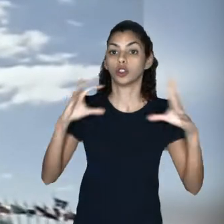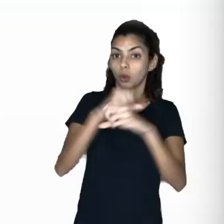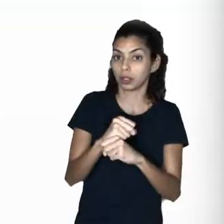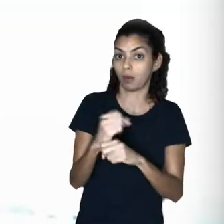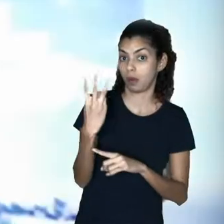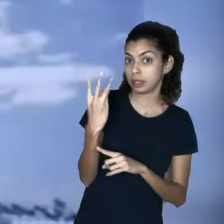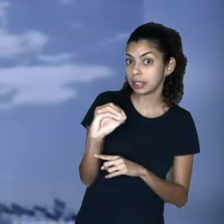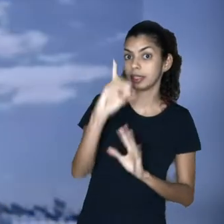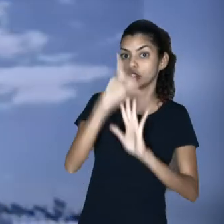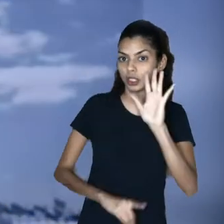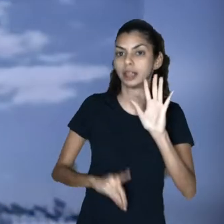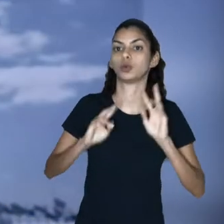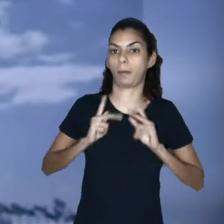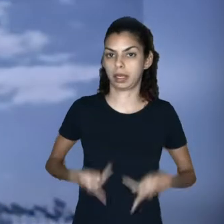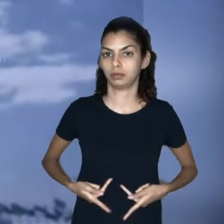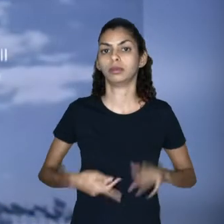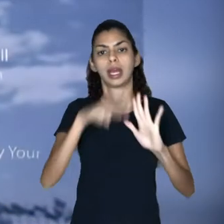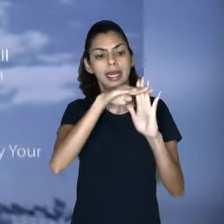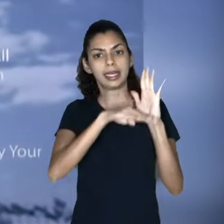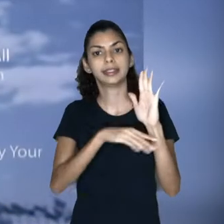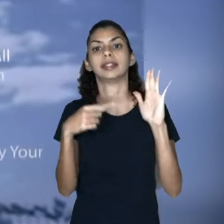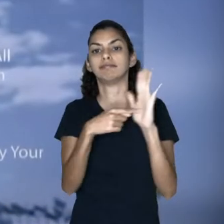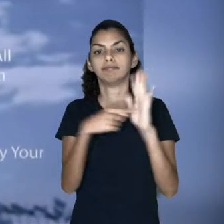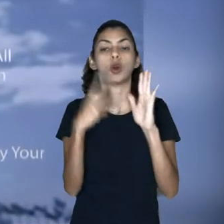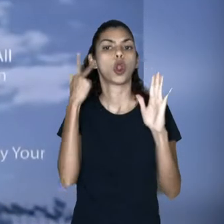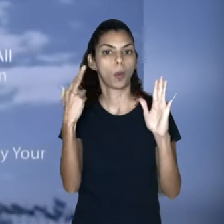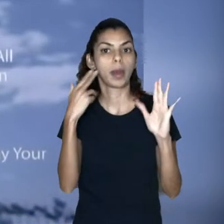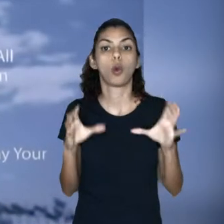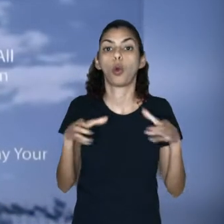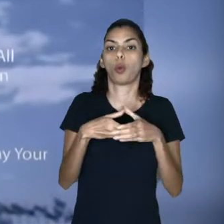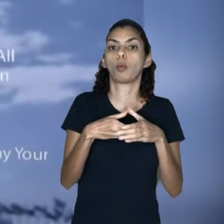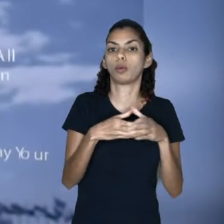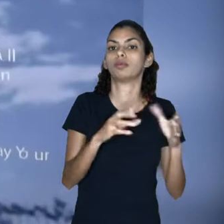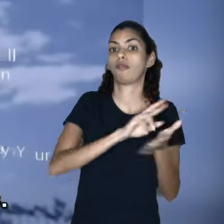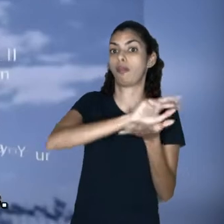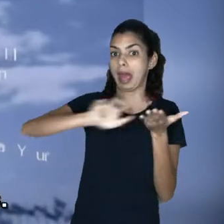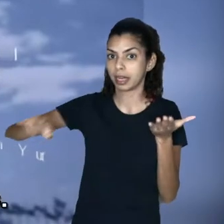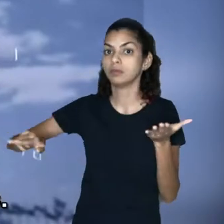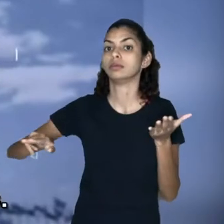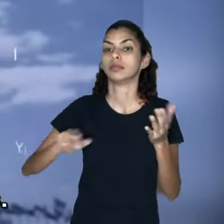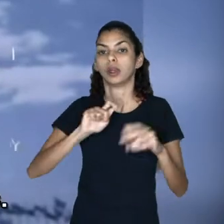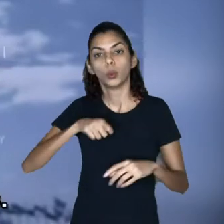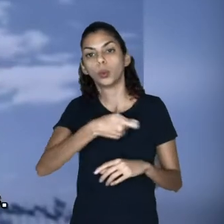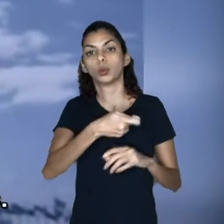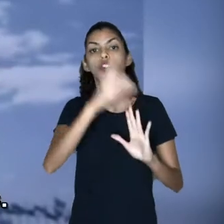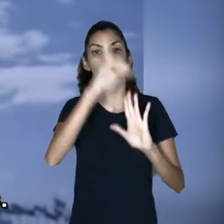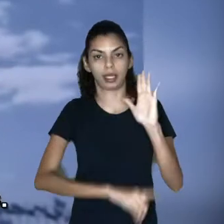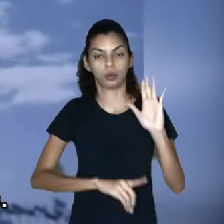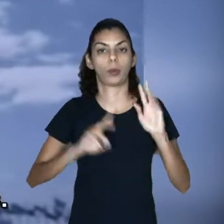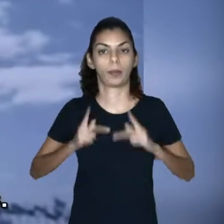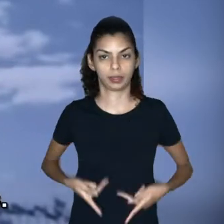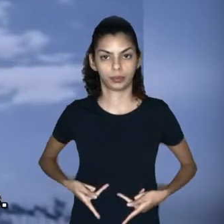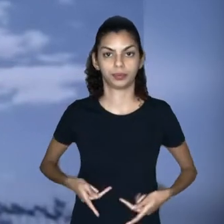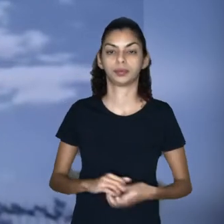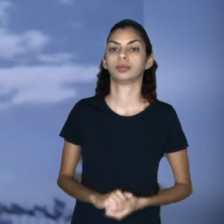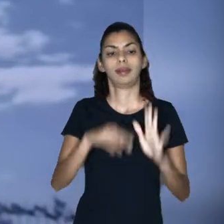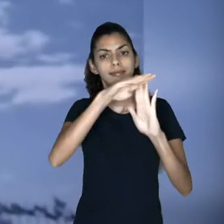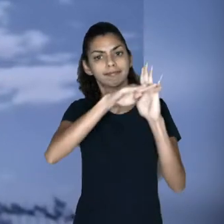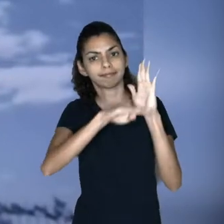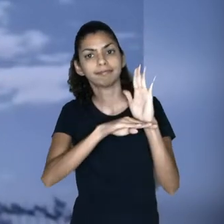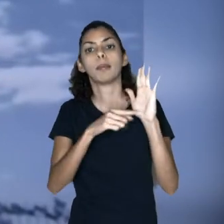there are a total of 30 human rights, which are usually lumped together and called simply human rights.